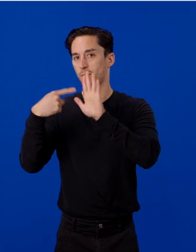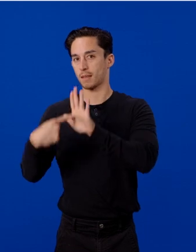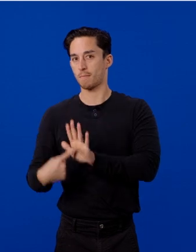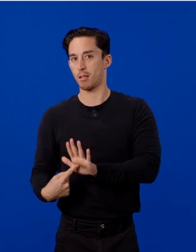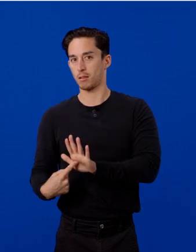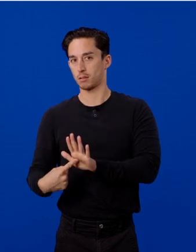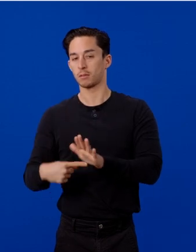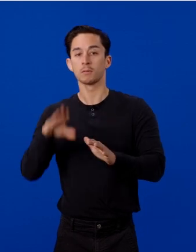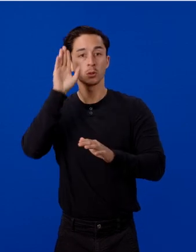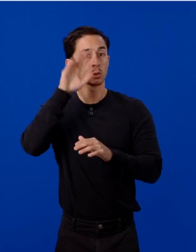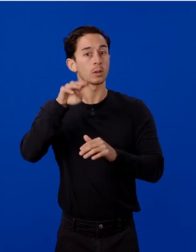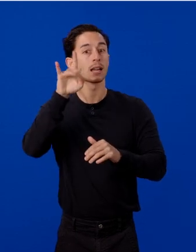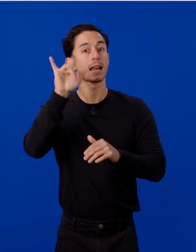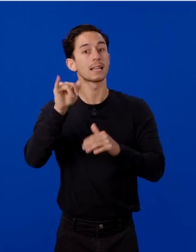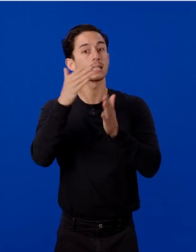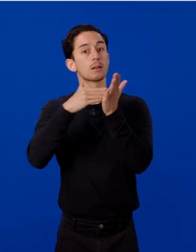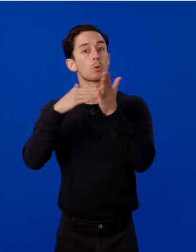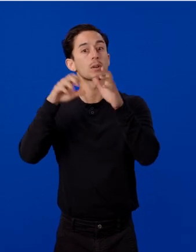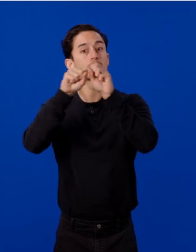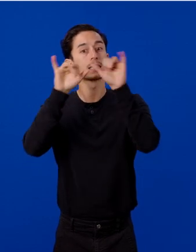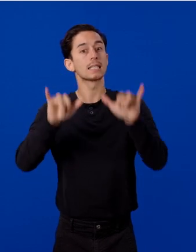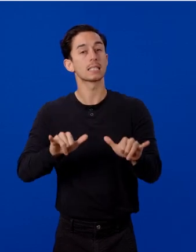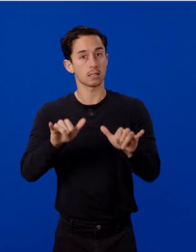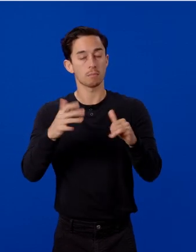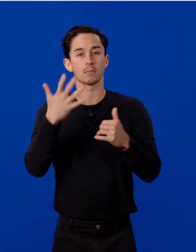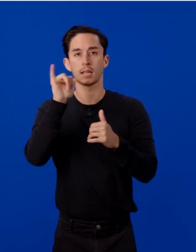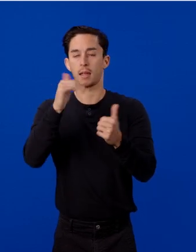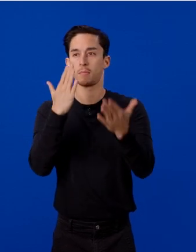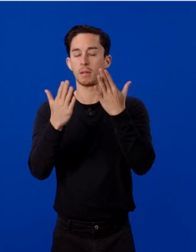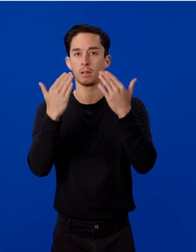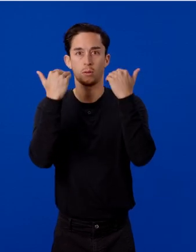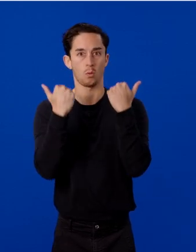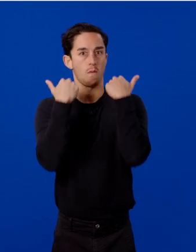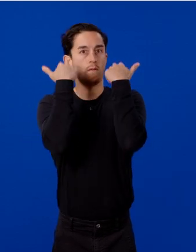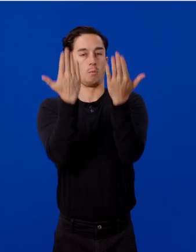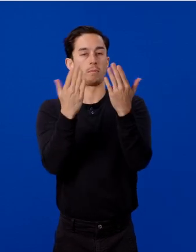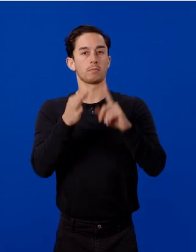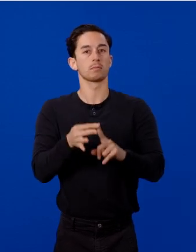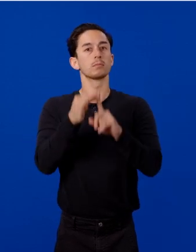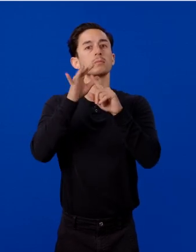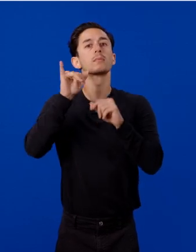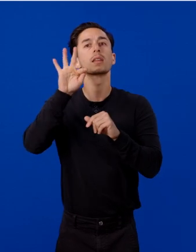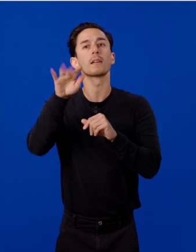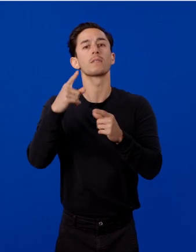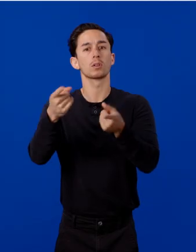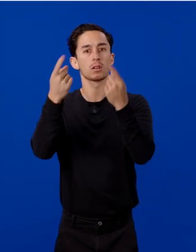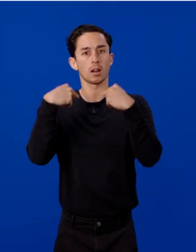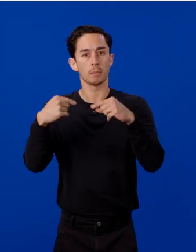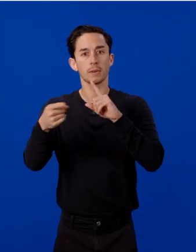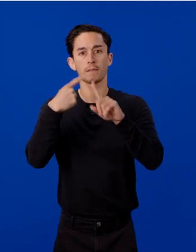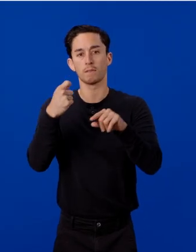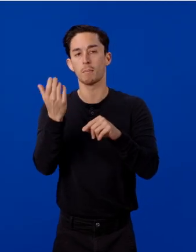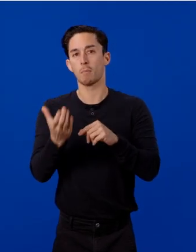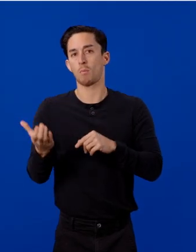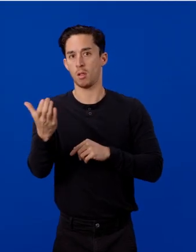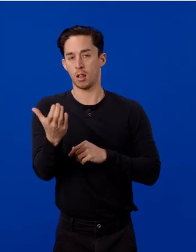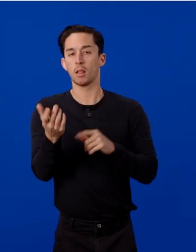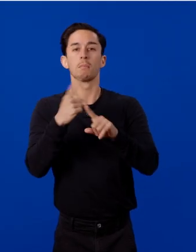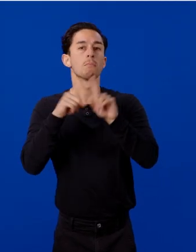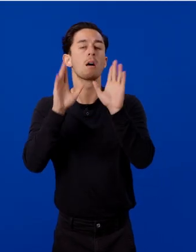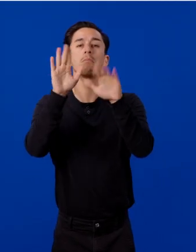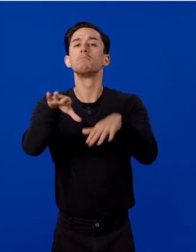to know the entity component system paradigm might be overwhelming, especially if you are coming from mobile. But don't worry,